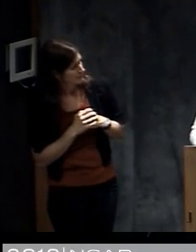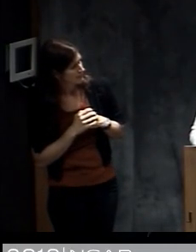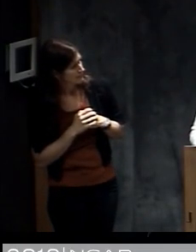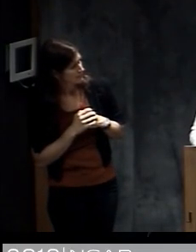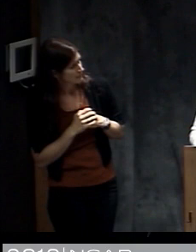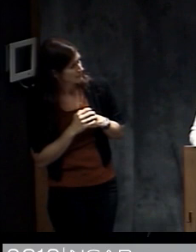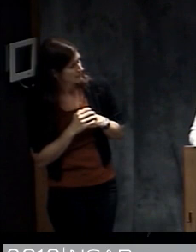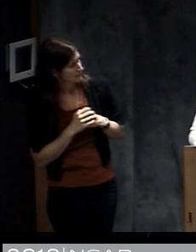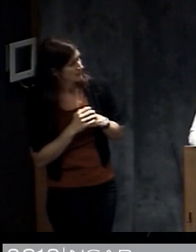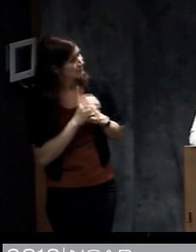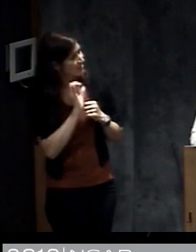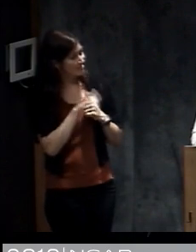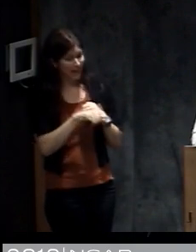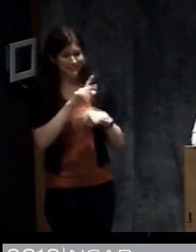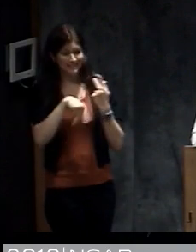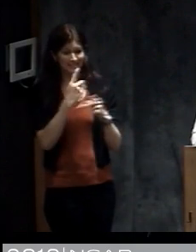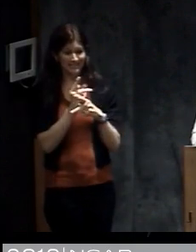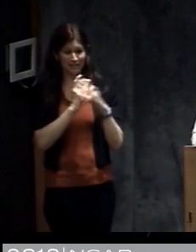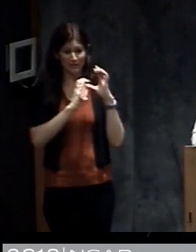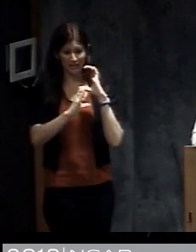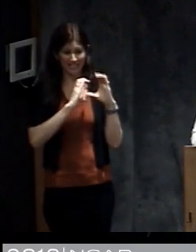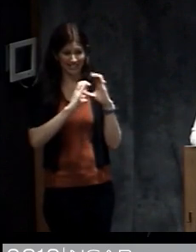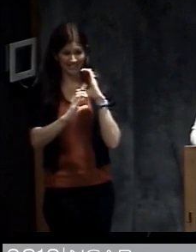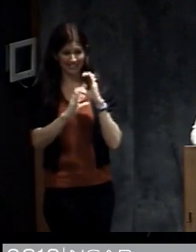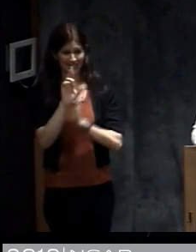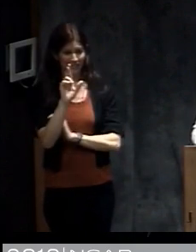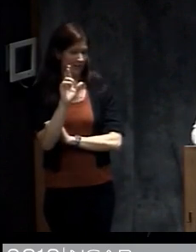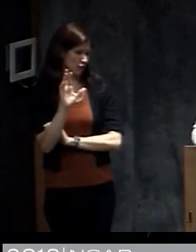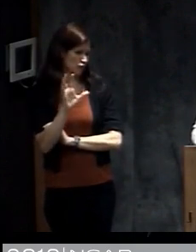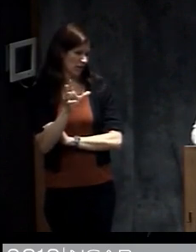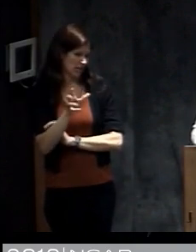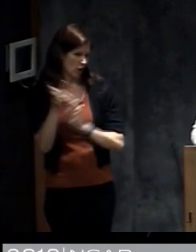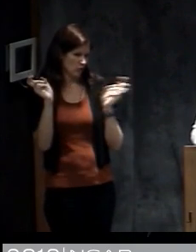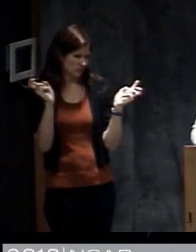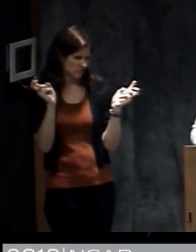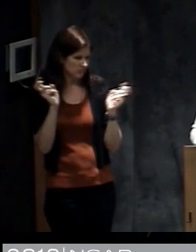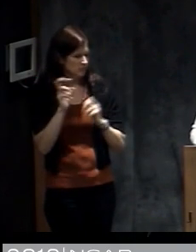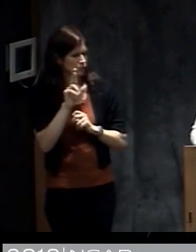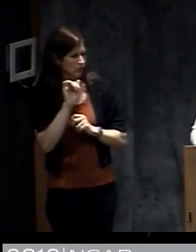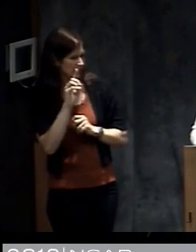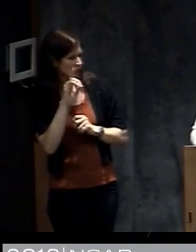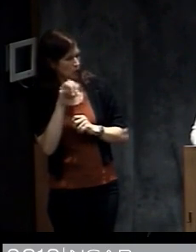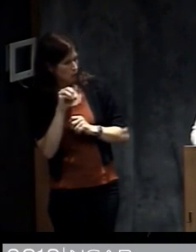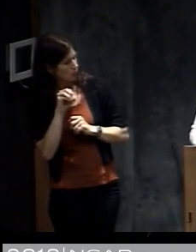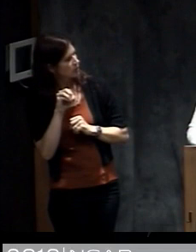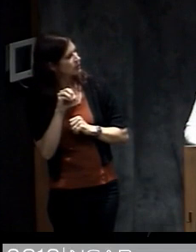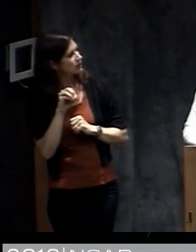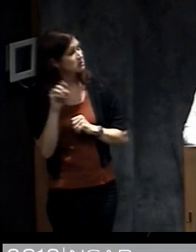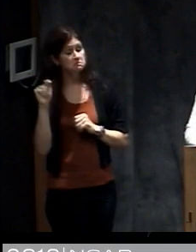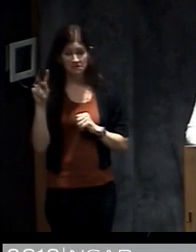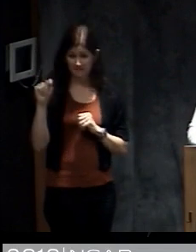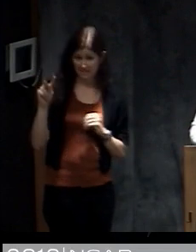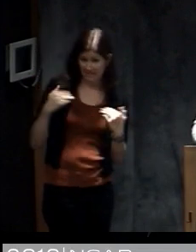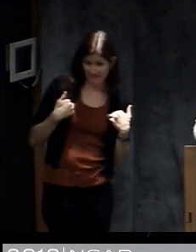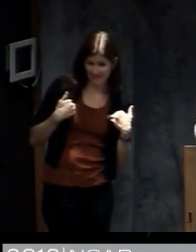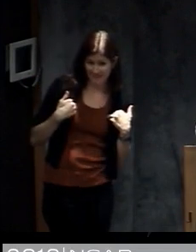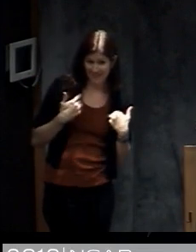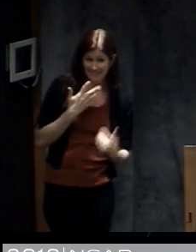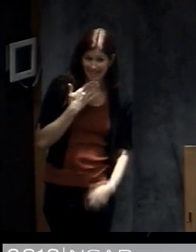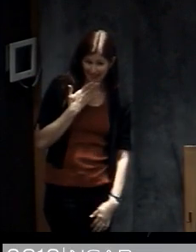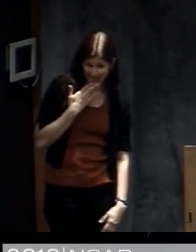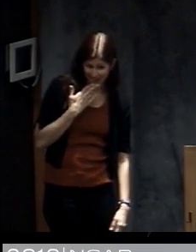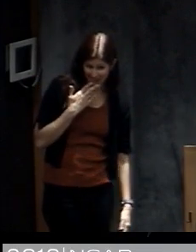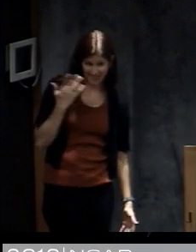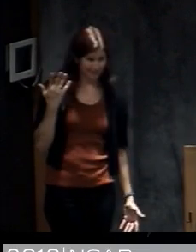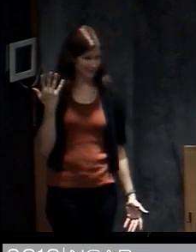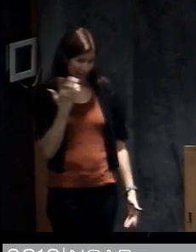This is the kind of communication they used back in those days. This is radio communication which they said was very effective. They did have television. They did even in fact have color television back then.